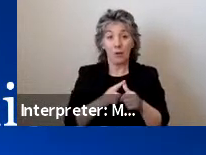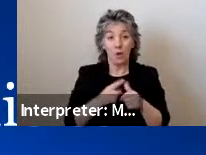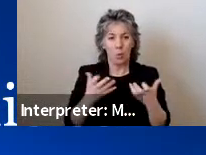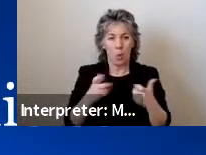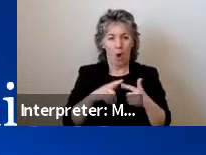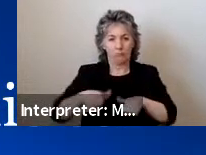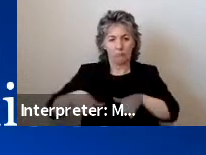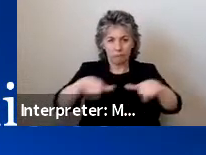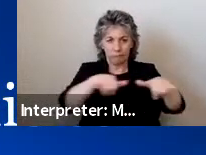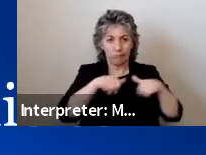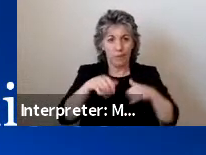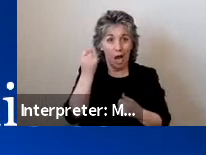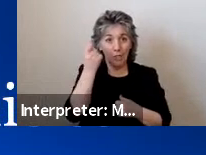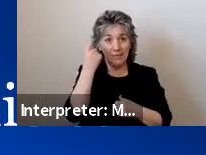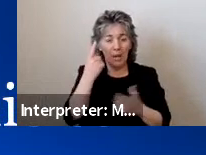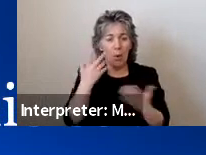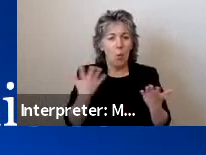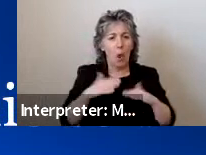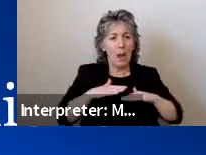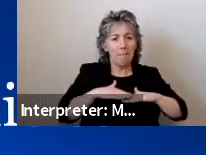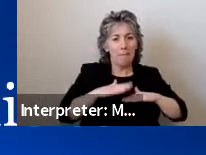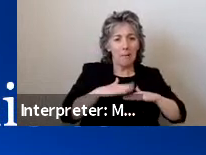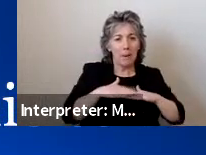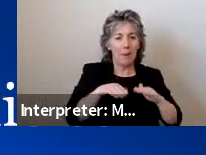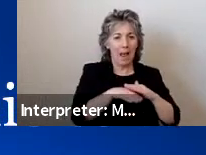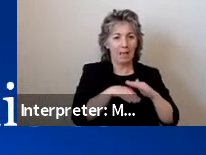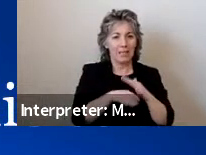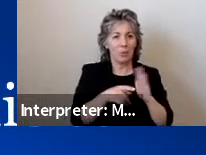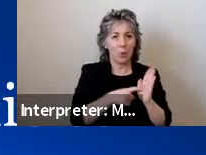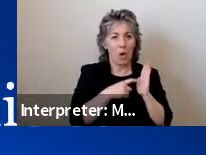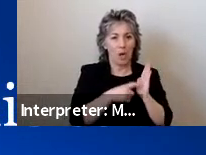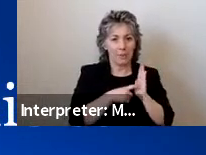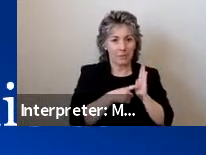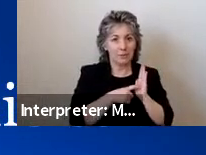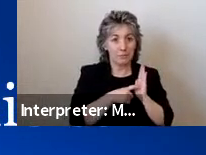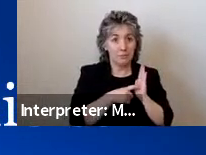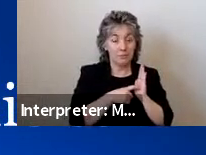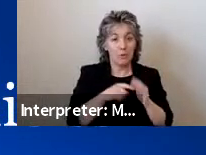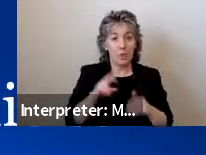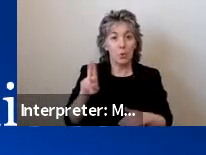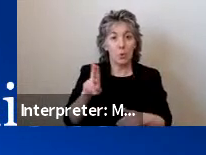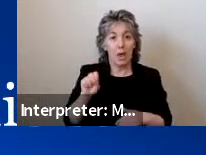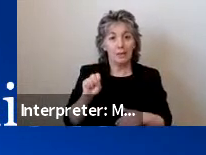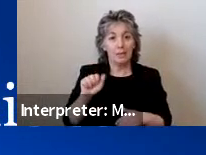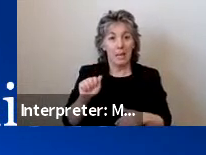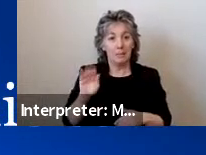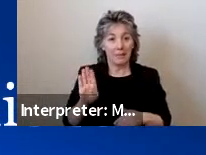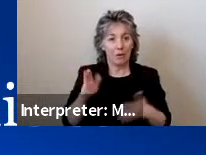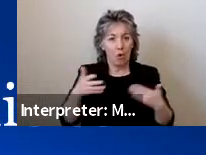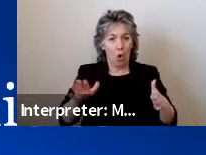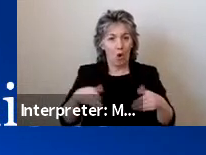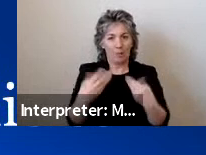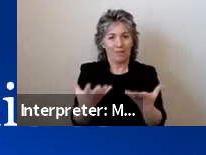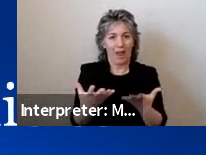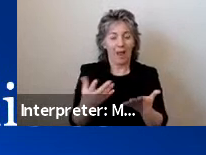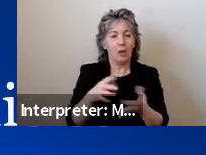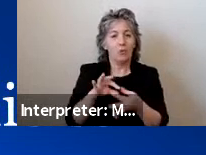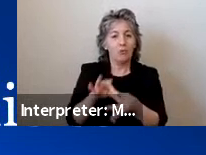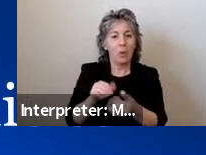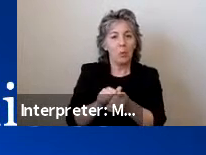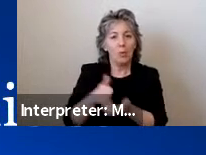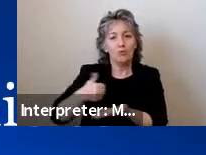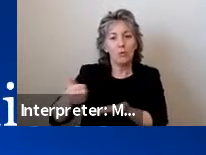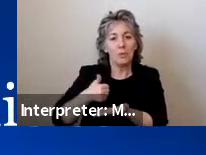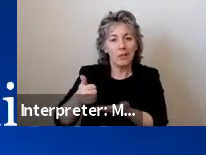page with some of the minimum accessibility requirements that have already been established by the U.S. Access Board that pertain to transportation vehicles,